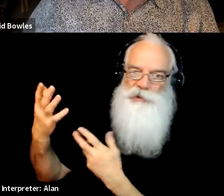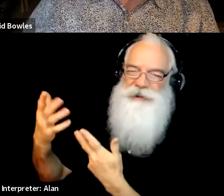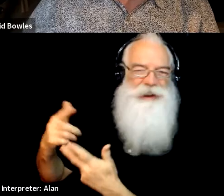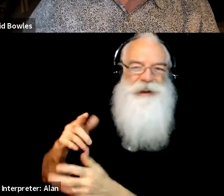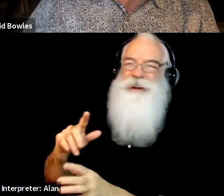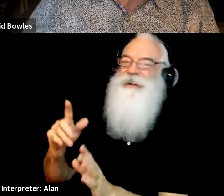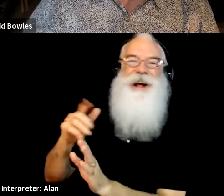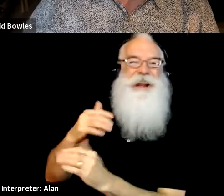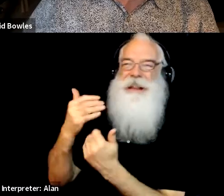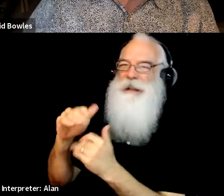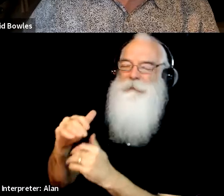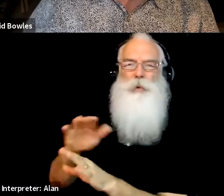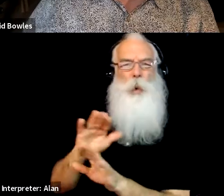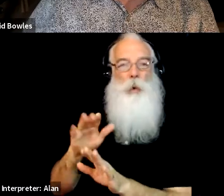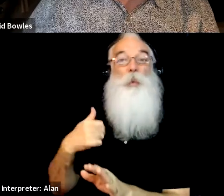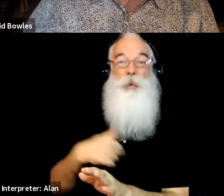have a lot of progress made.